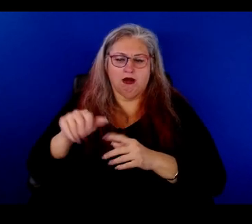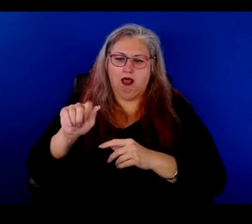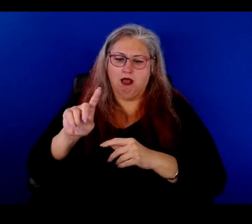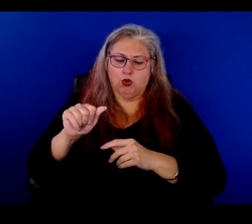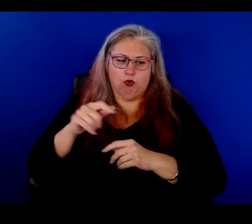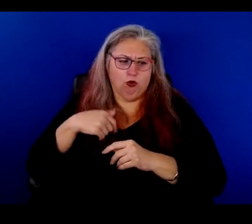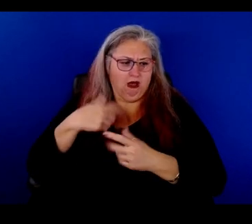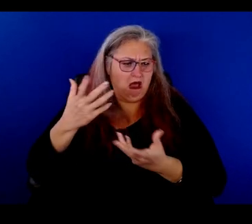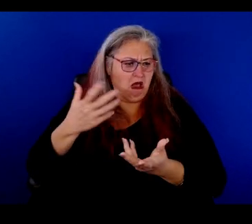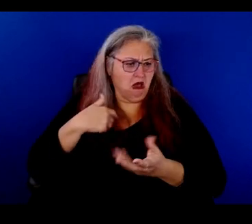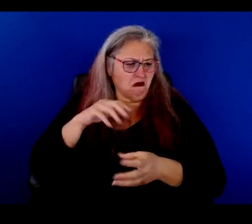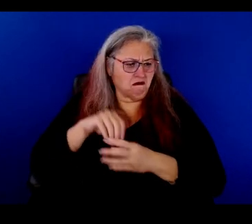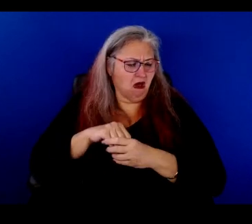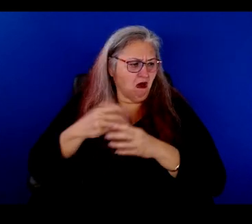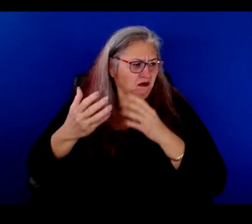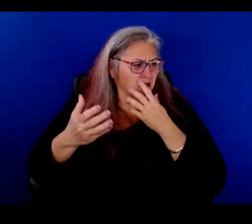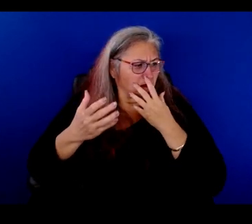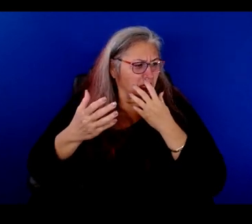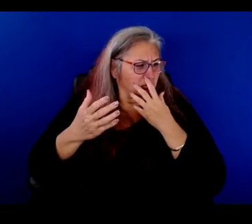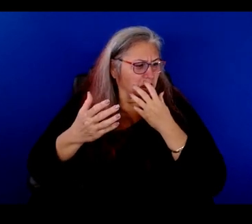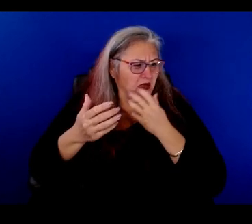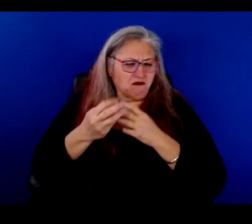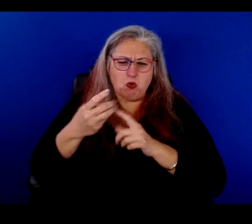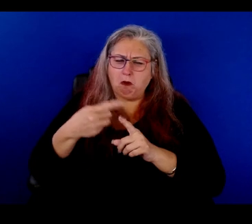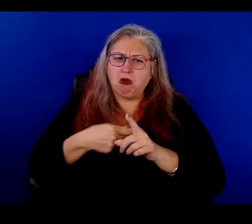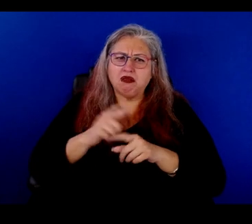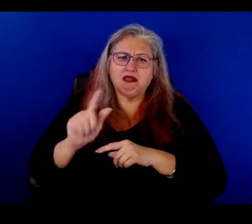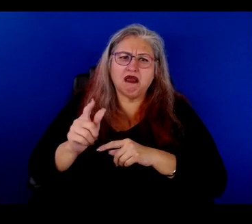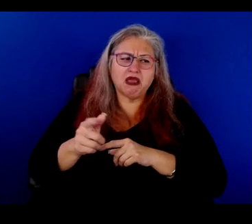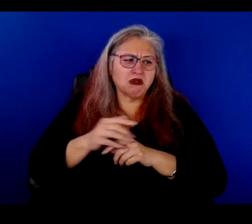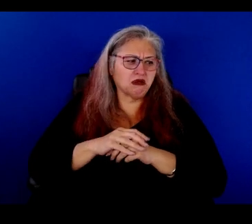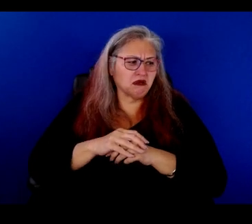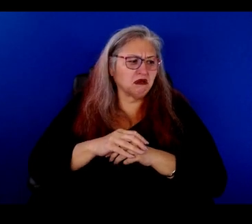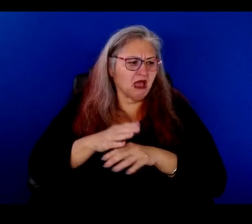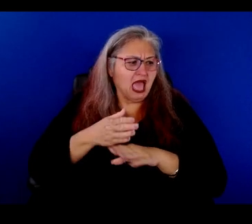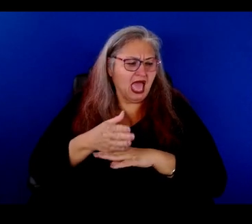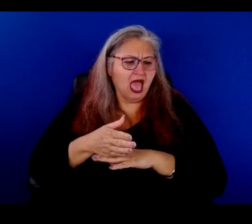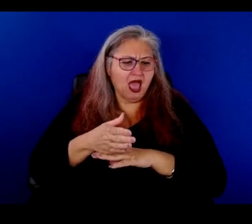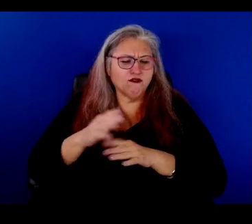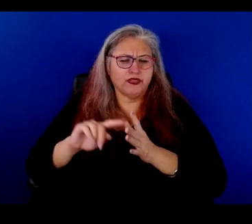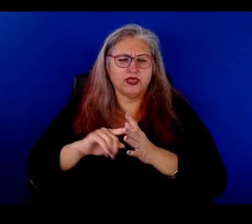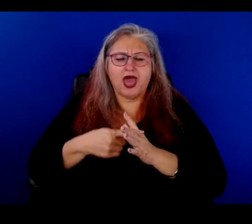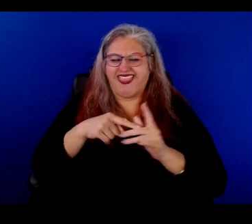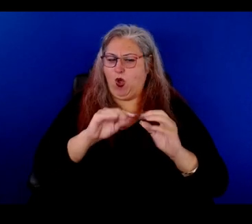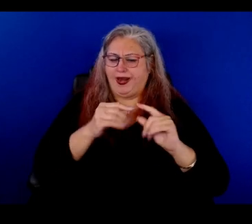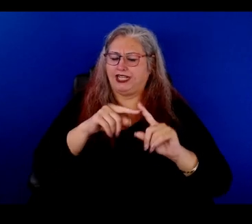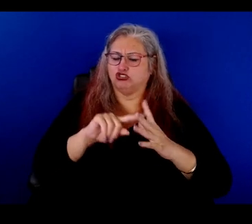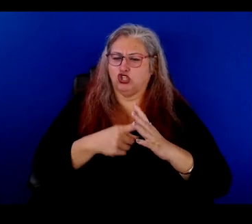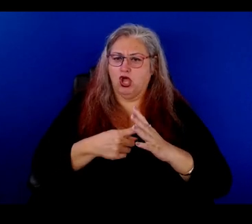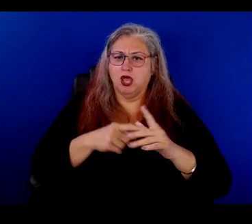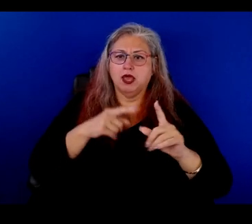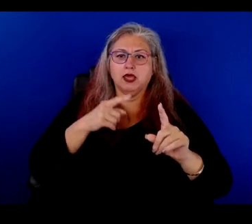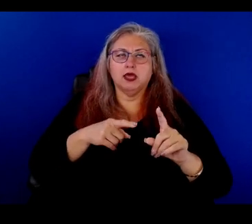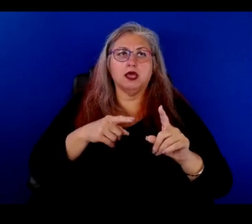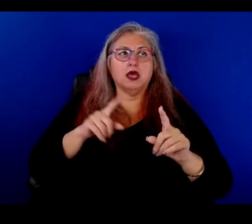involved maybe a few months after that started, the organization started, and it